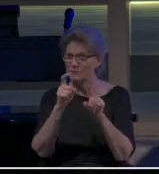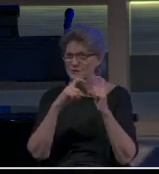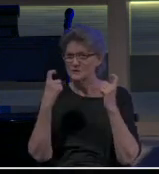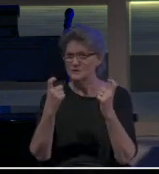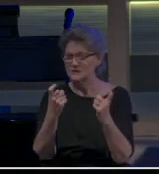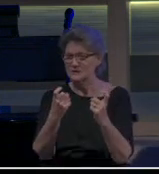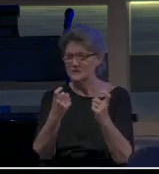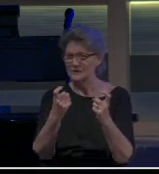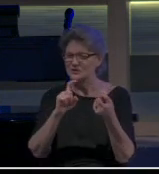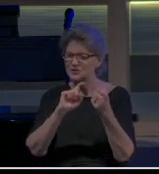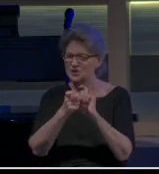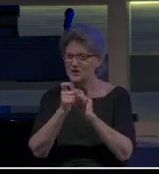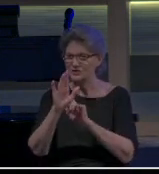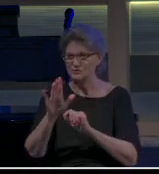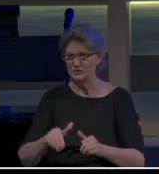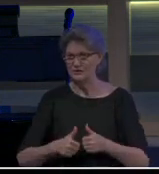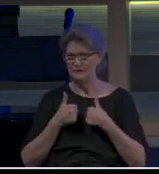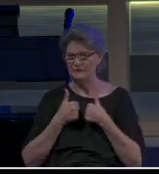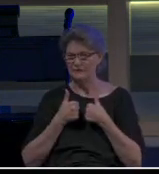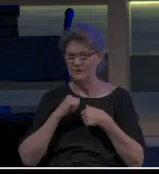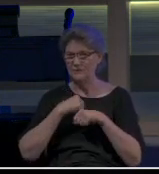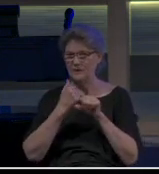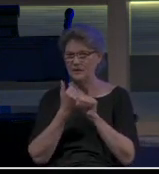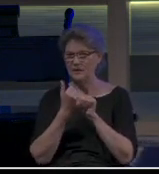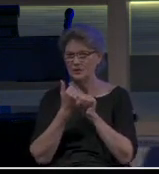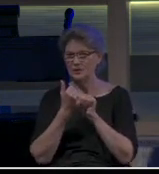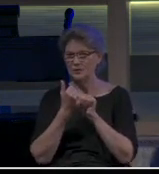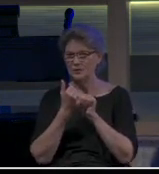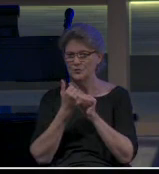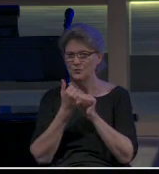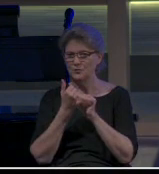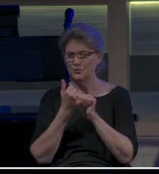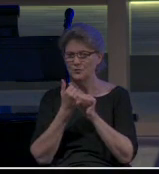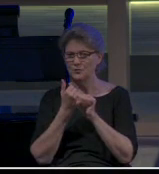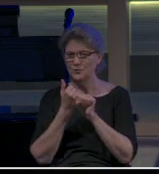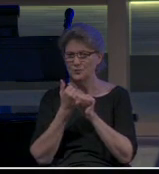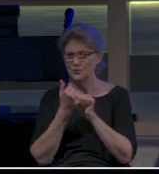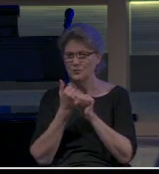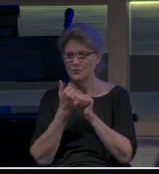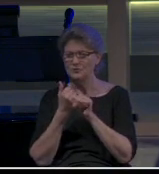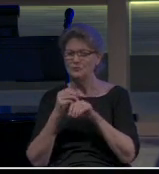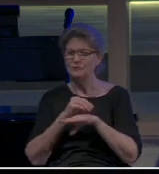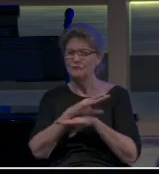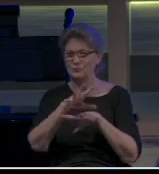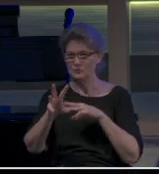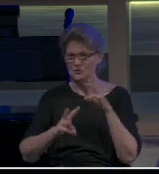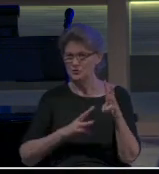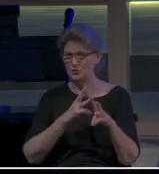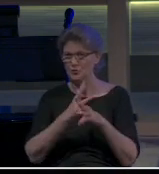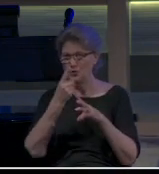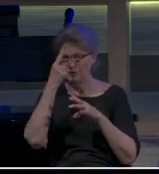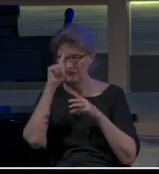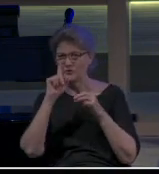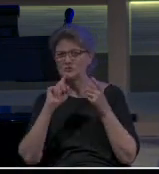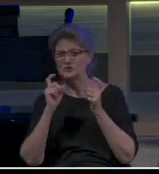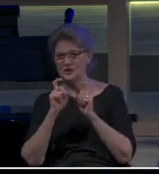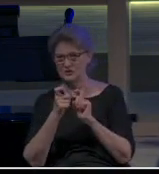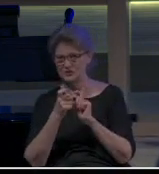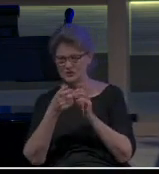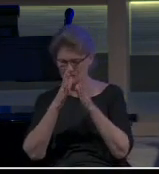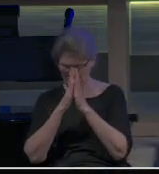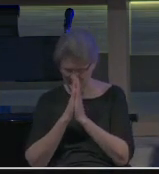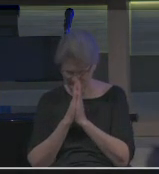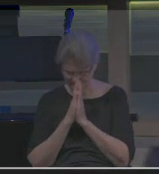and to change you and to make you an agent of change in the world that so desperately needs it. Let's pray.